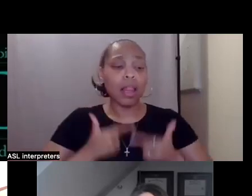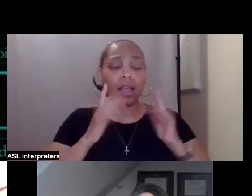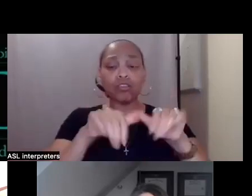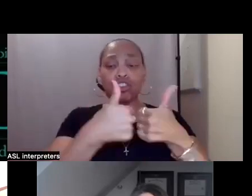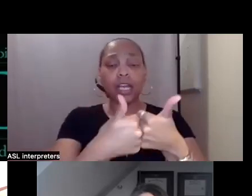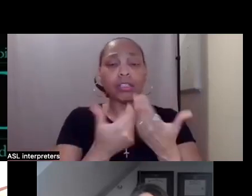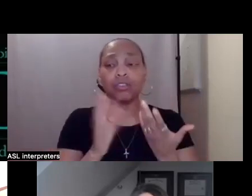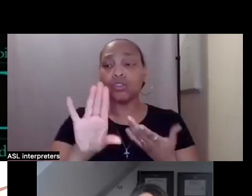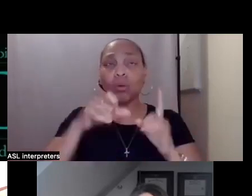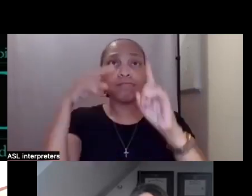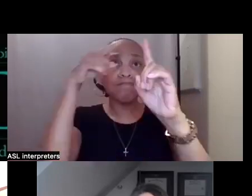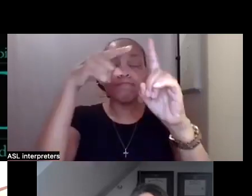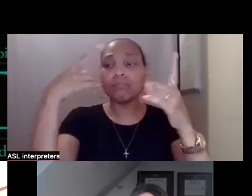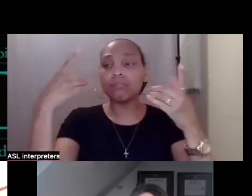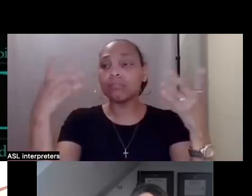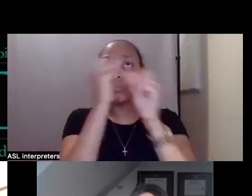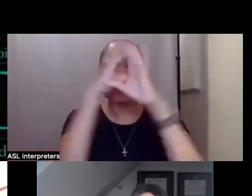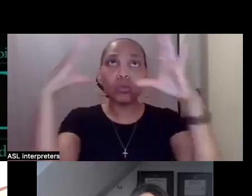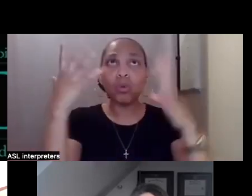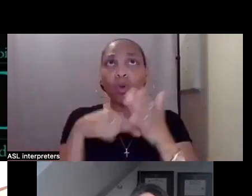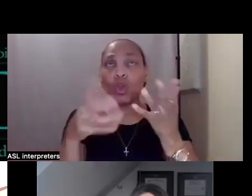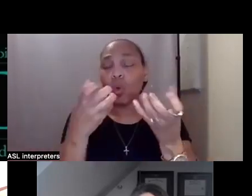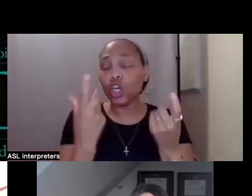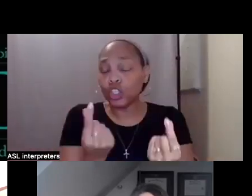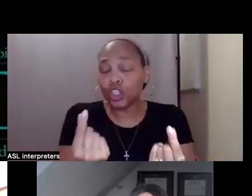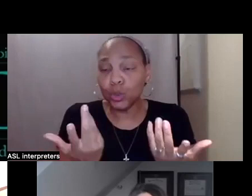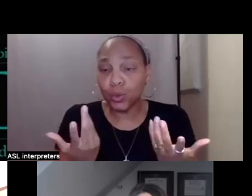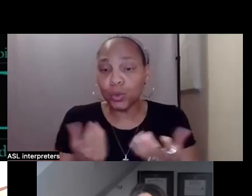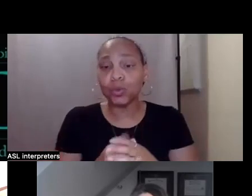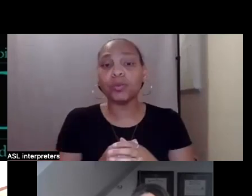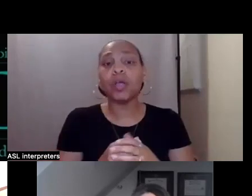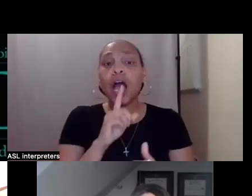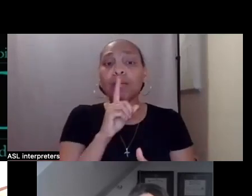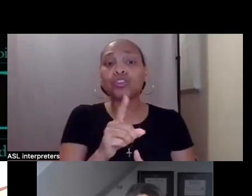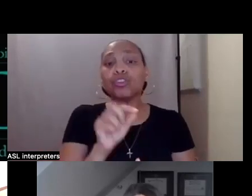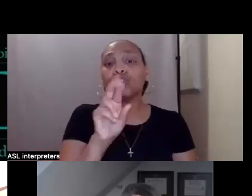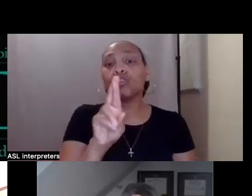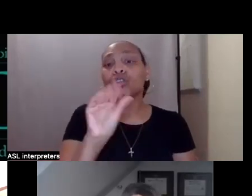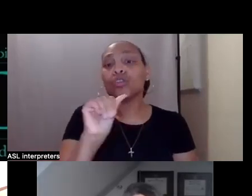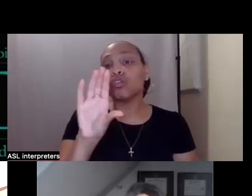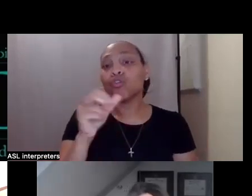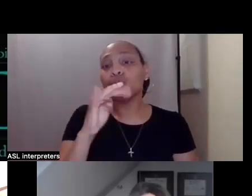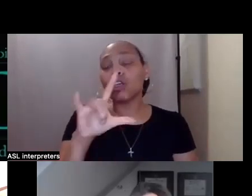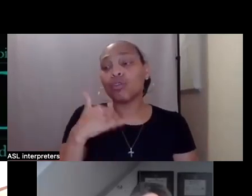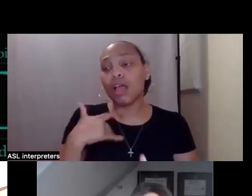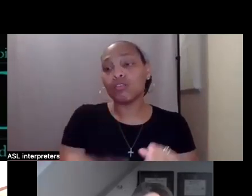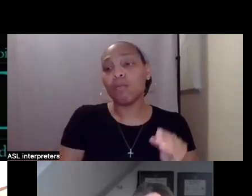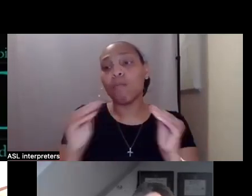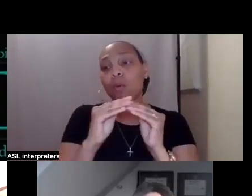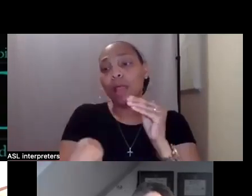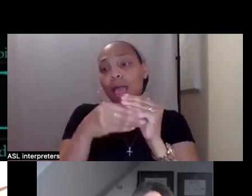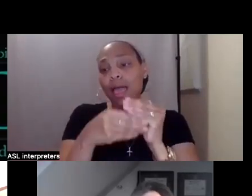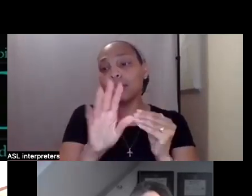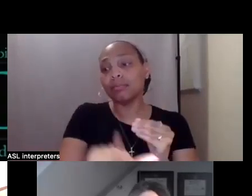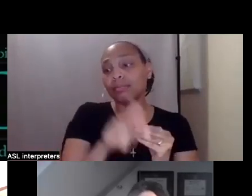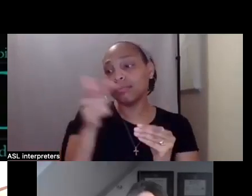do. And I'm sure Rachel has more, and I don't want to take up more time, because I know we have a lot of people to talk. So I will hand it over to Rachel.